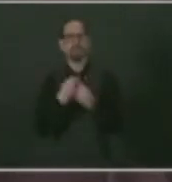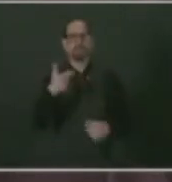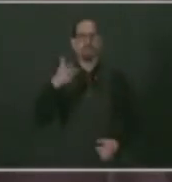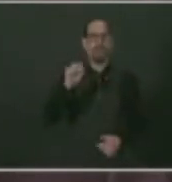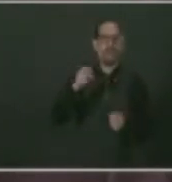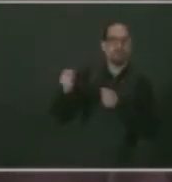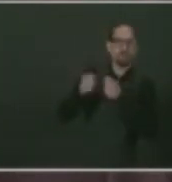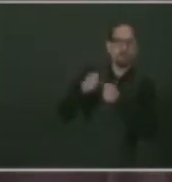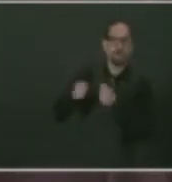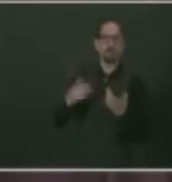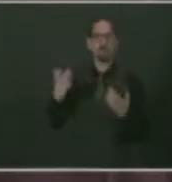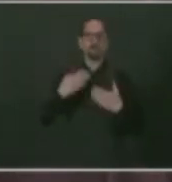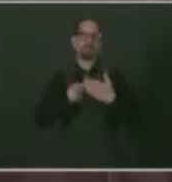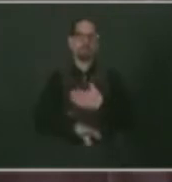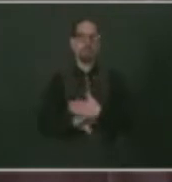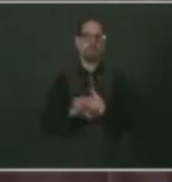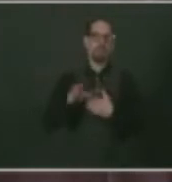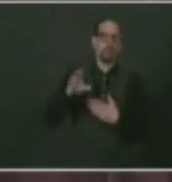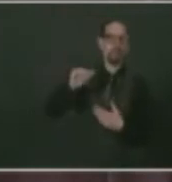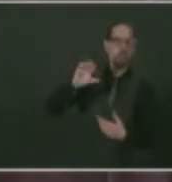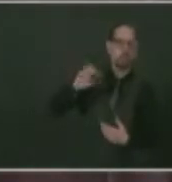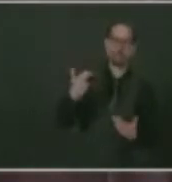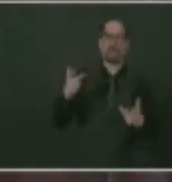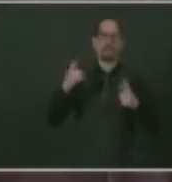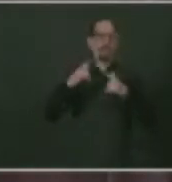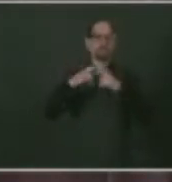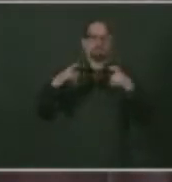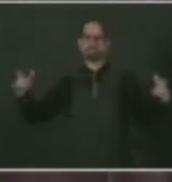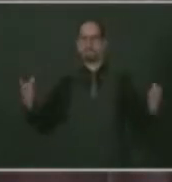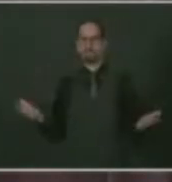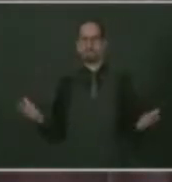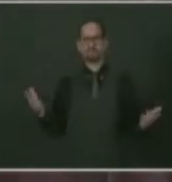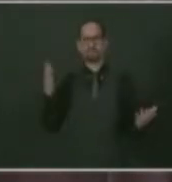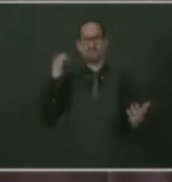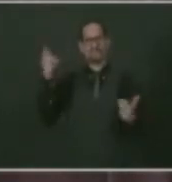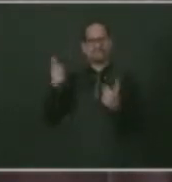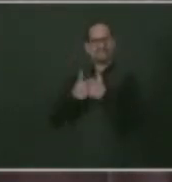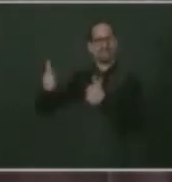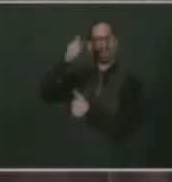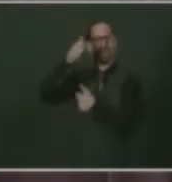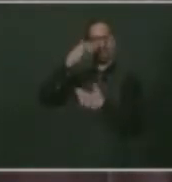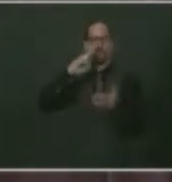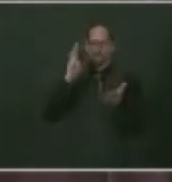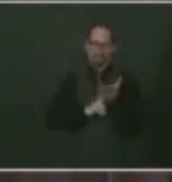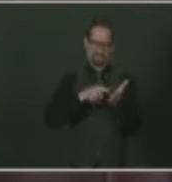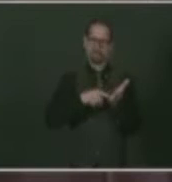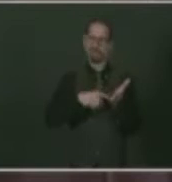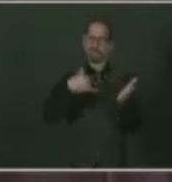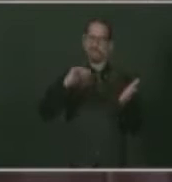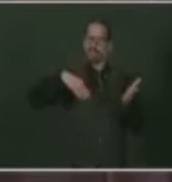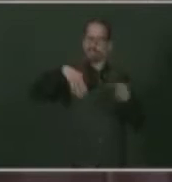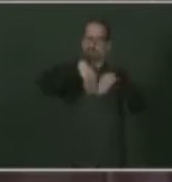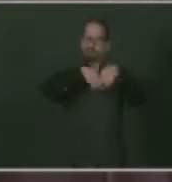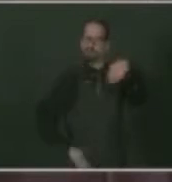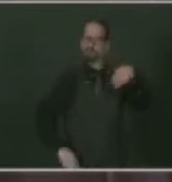As the executive order clearly usurps representative government, why is the executive order still in place? Because we're still a challenge with